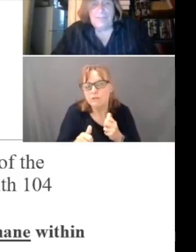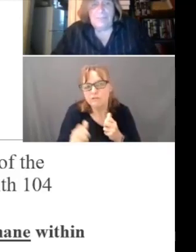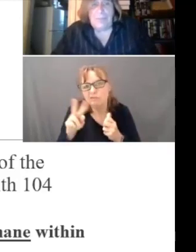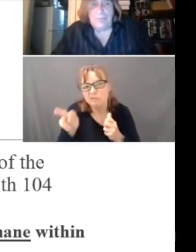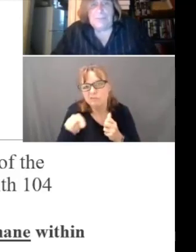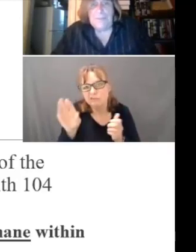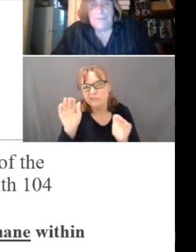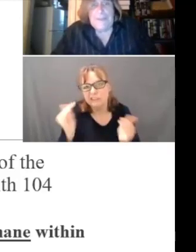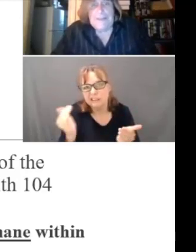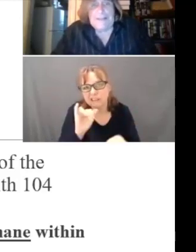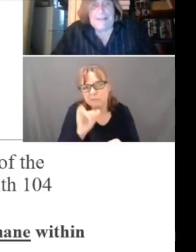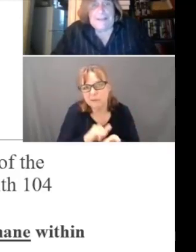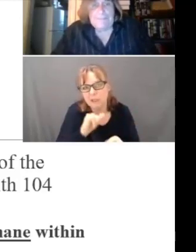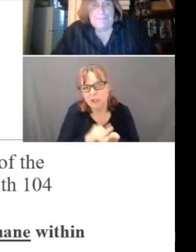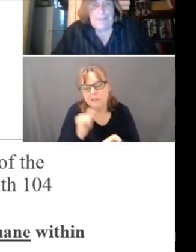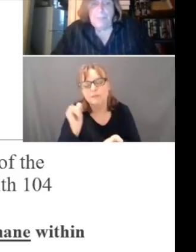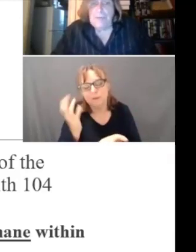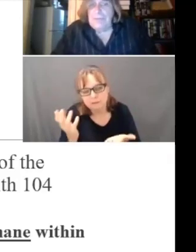impossible, but